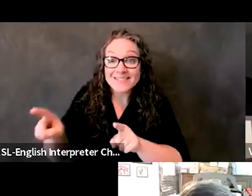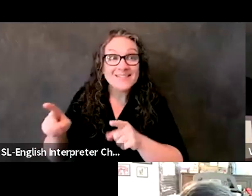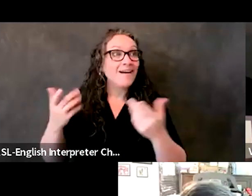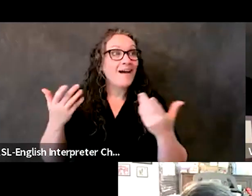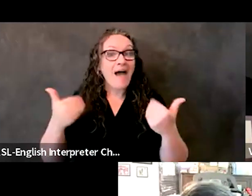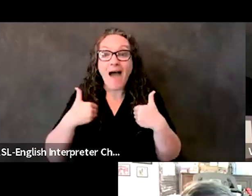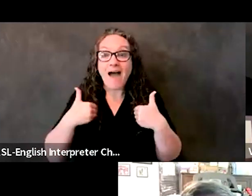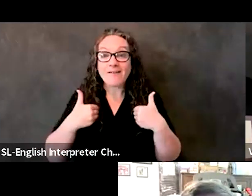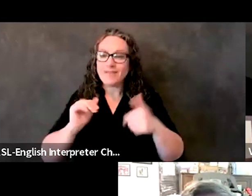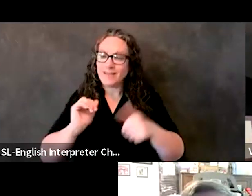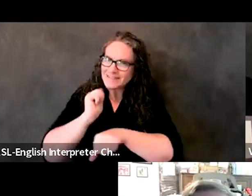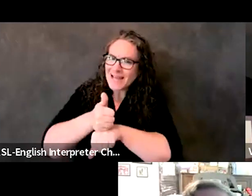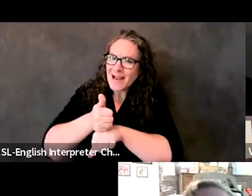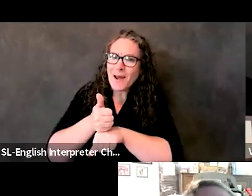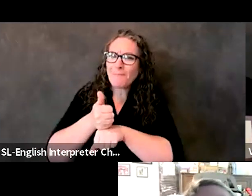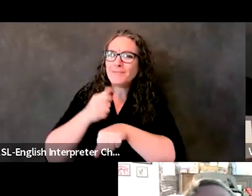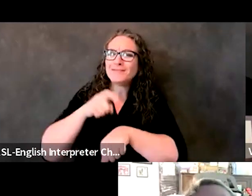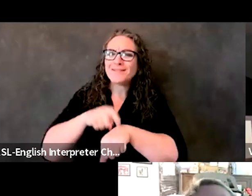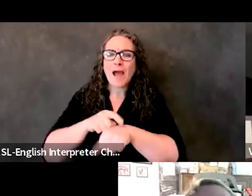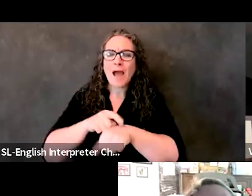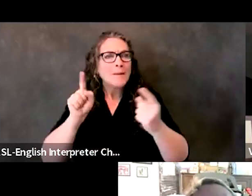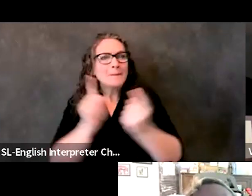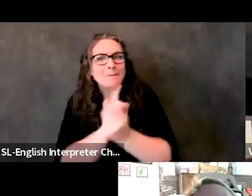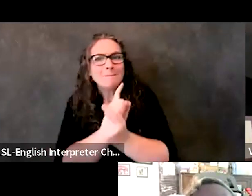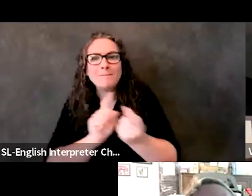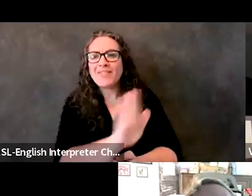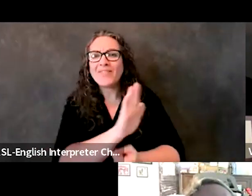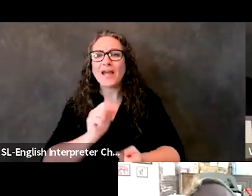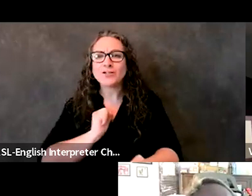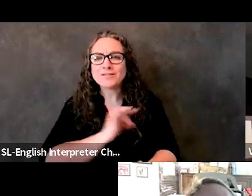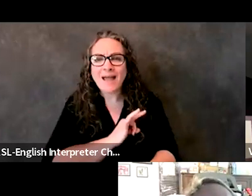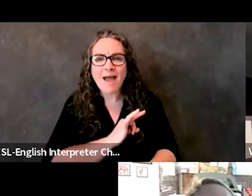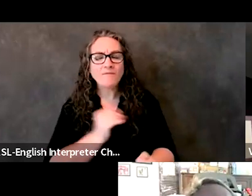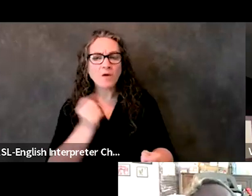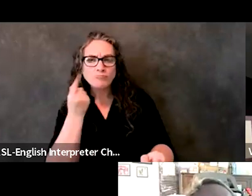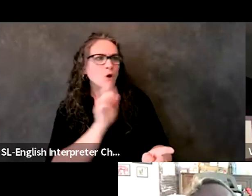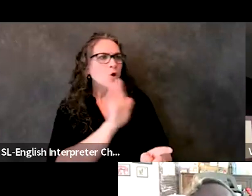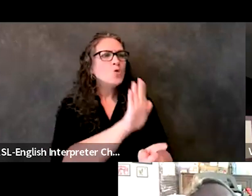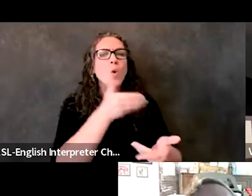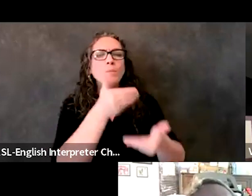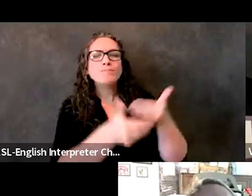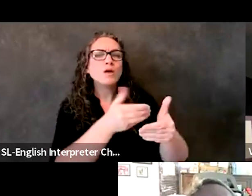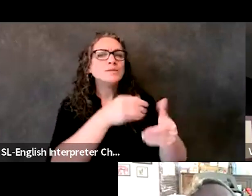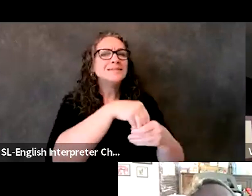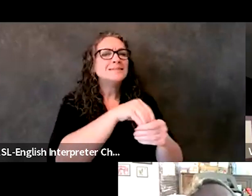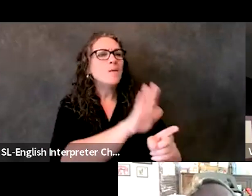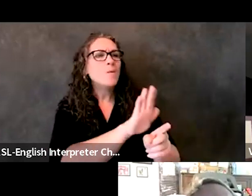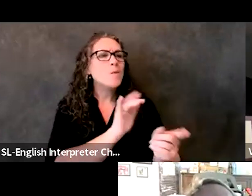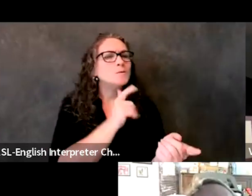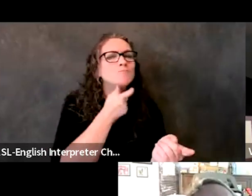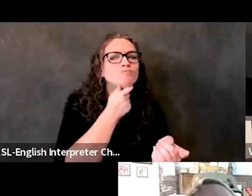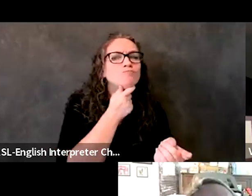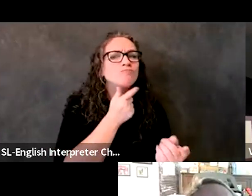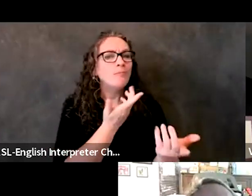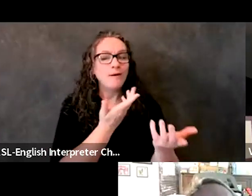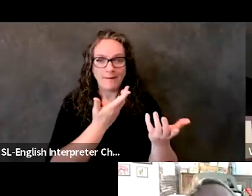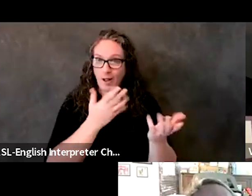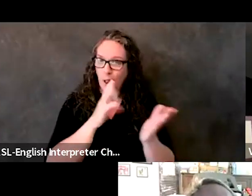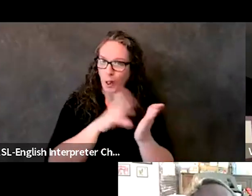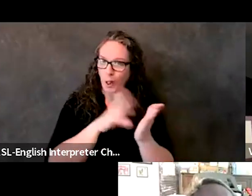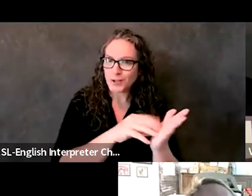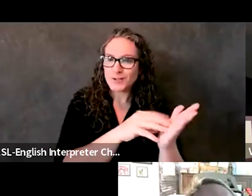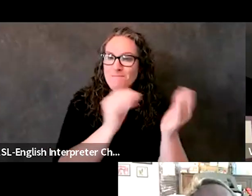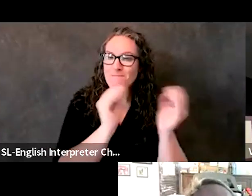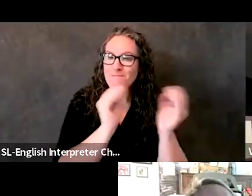to meet their staff, set up time to understand their process. Um, the more you invest in building a relationship with your AFN